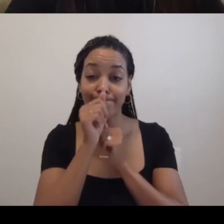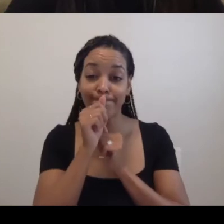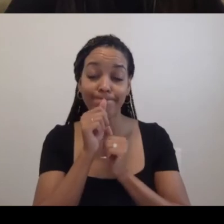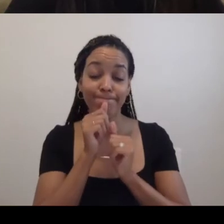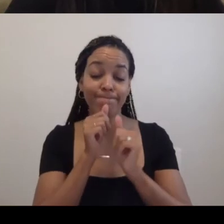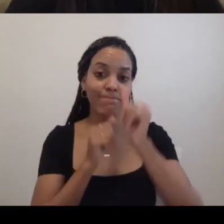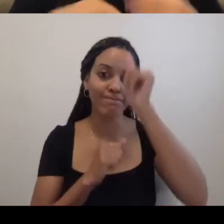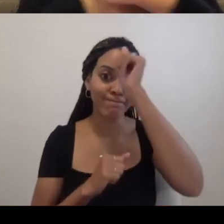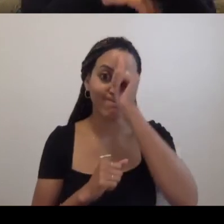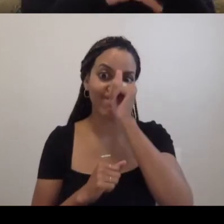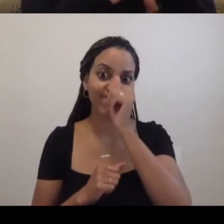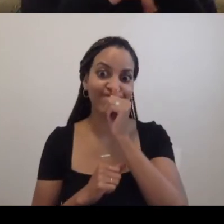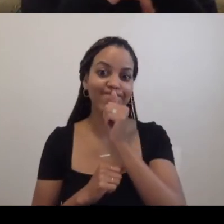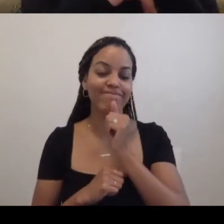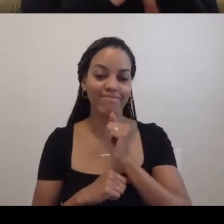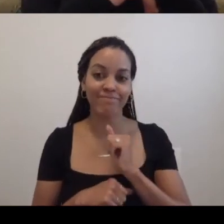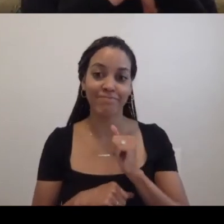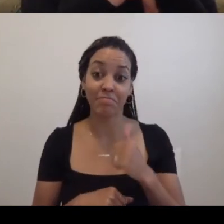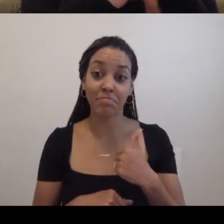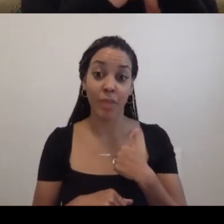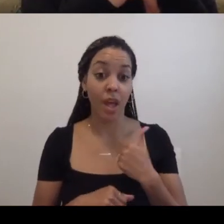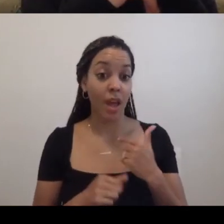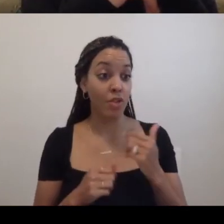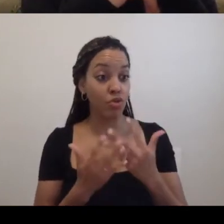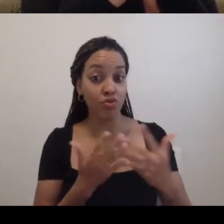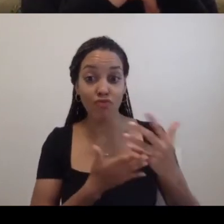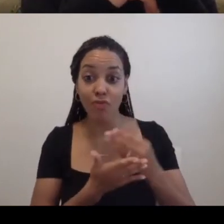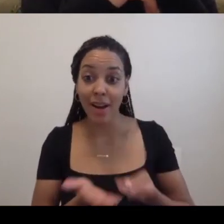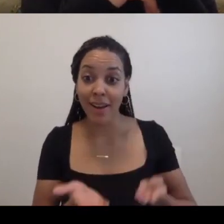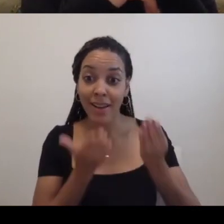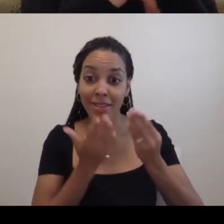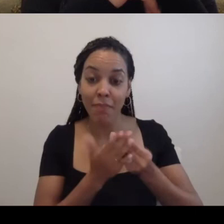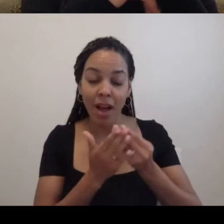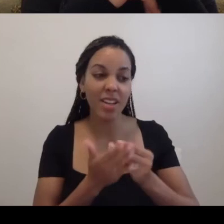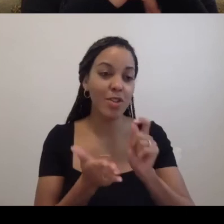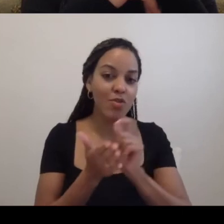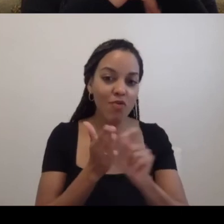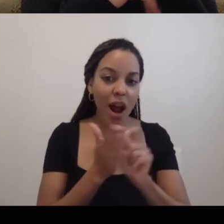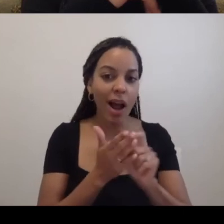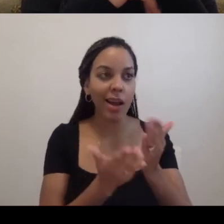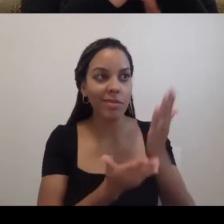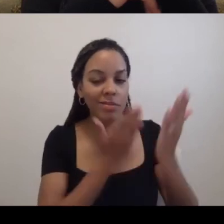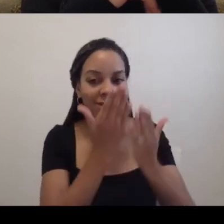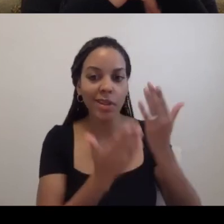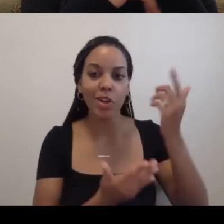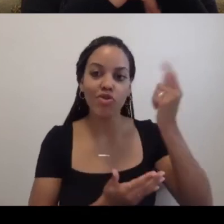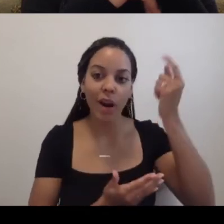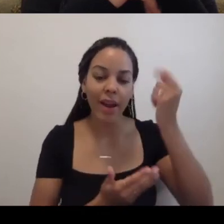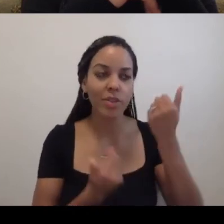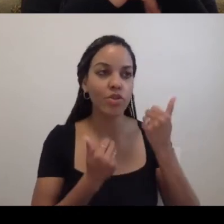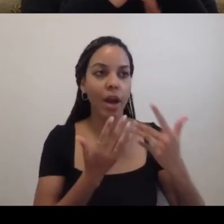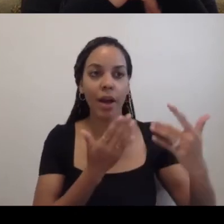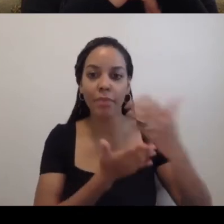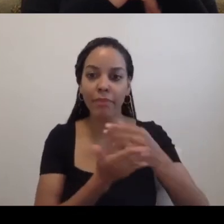world to raise money, to try to write grants, to try to raise money, to